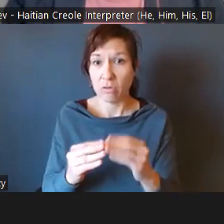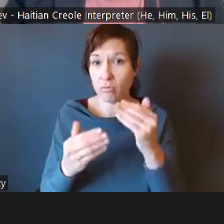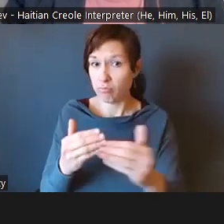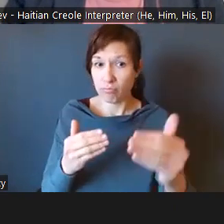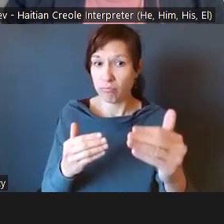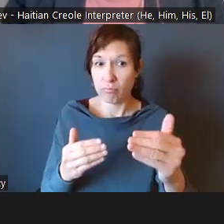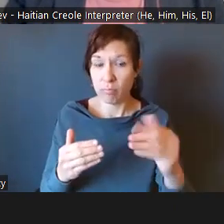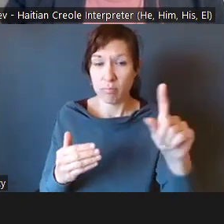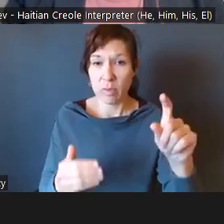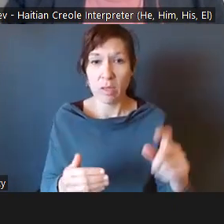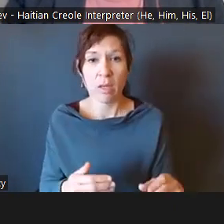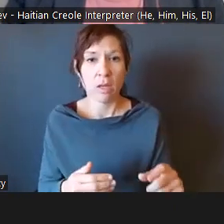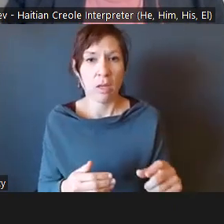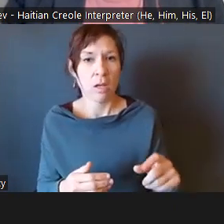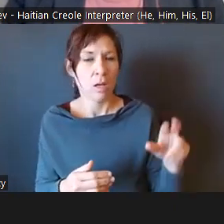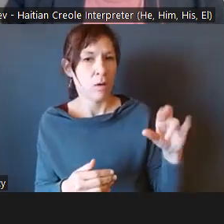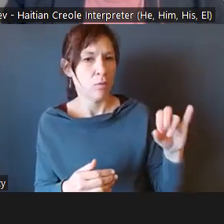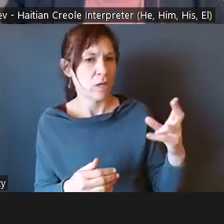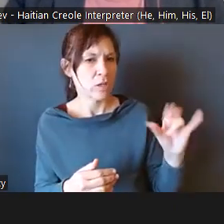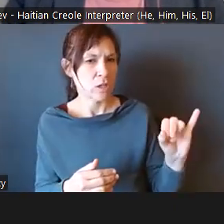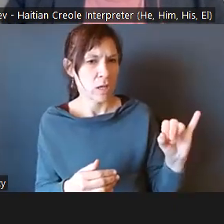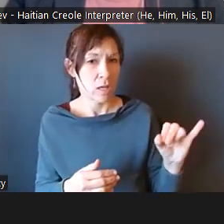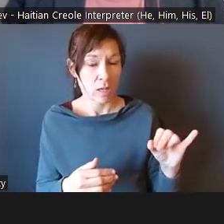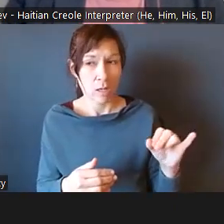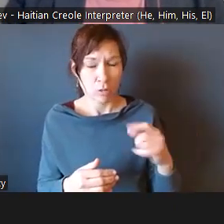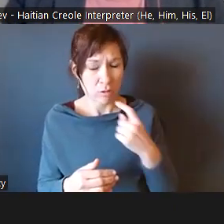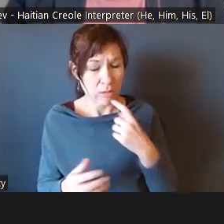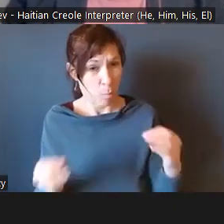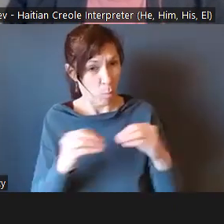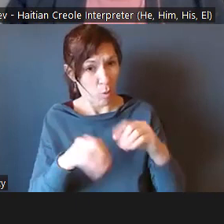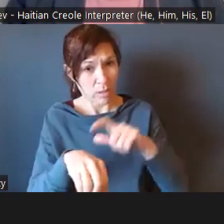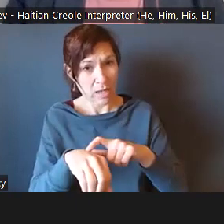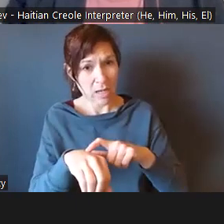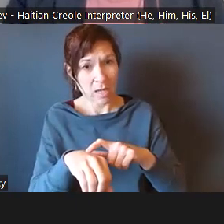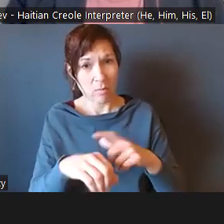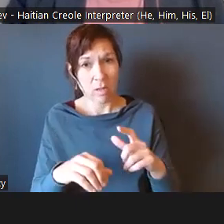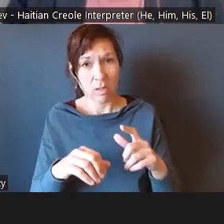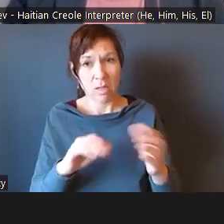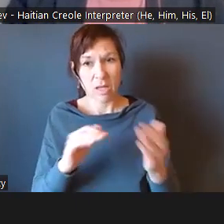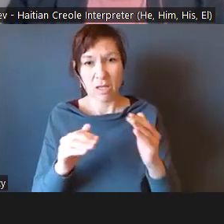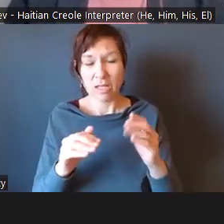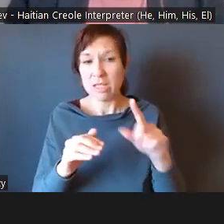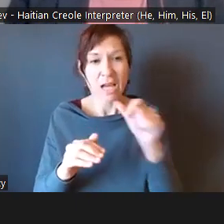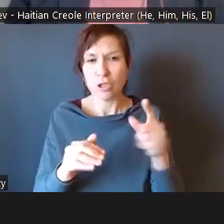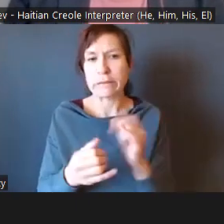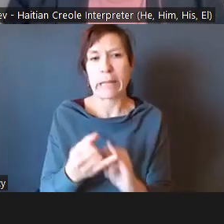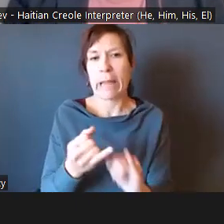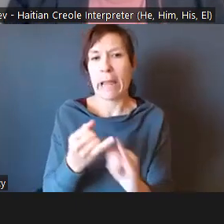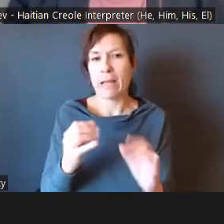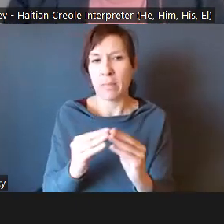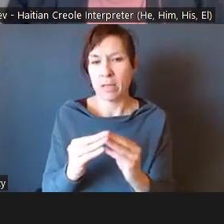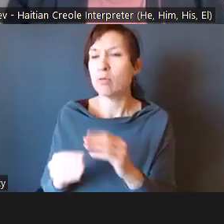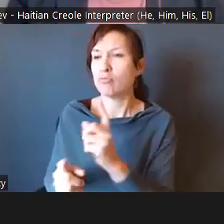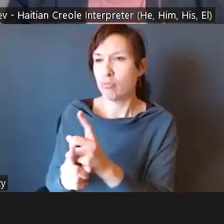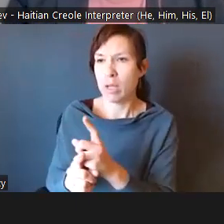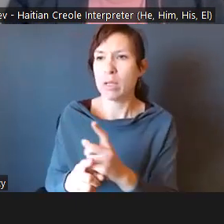I'm taking that to mean a greater amount of time than at the end of each of these meetings. Yeah, and I think to ask